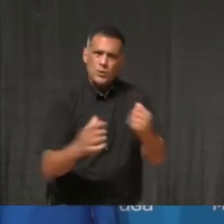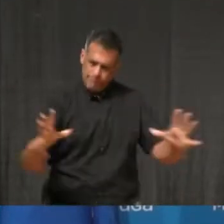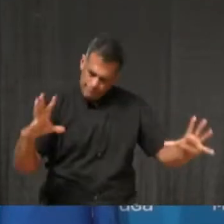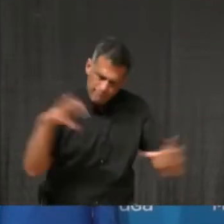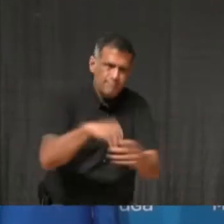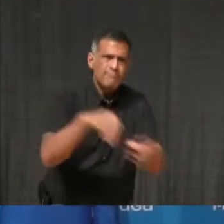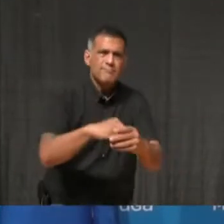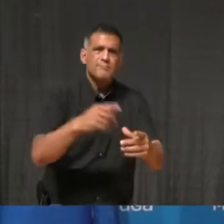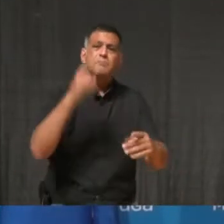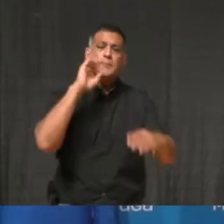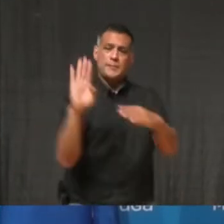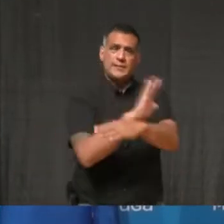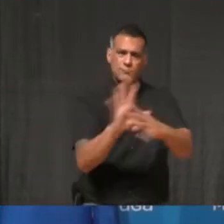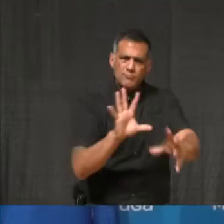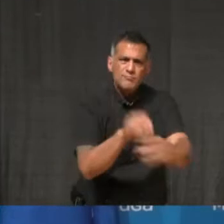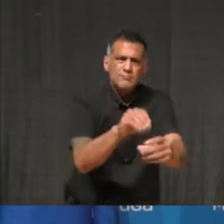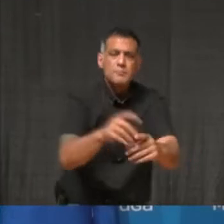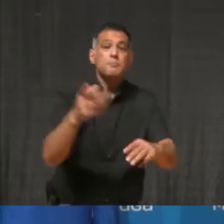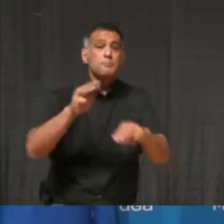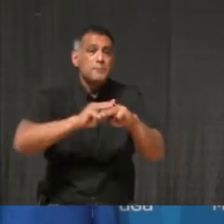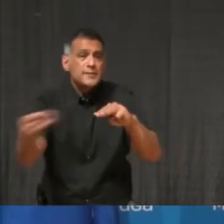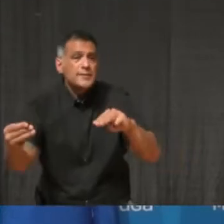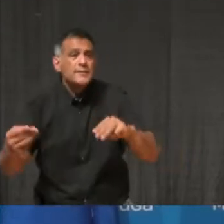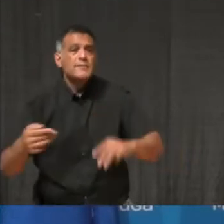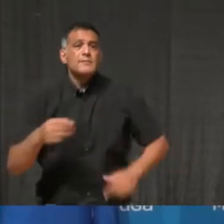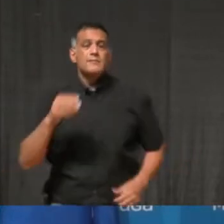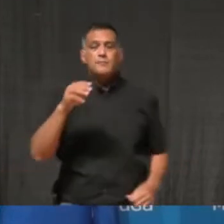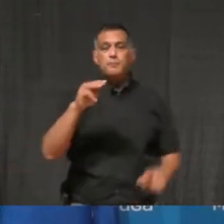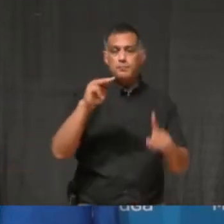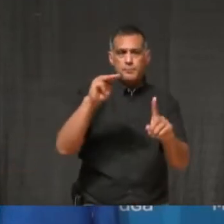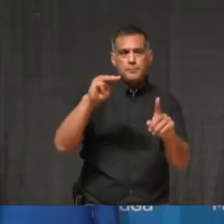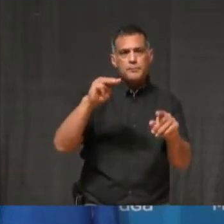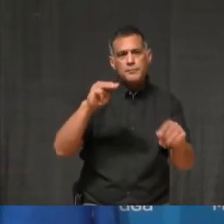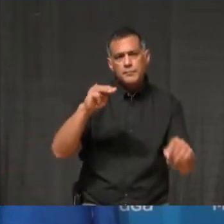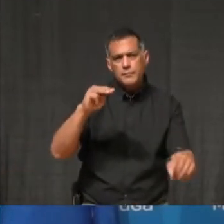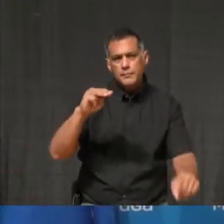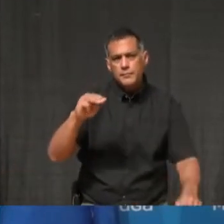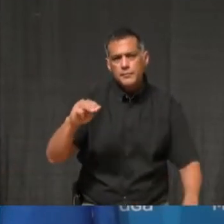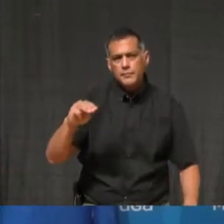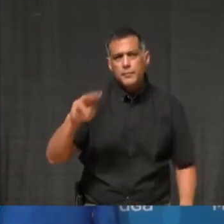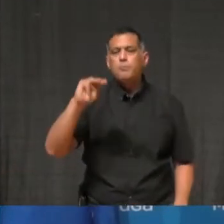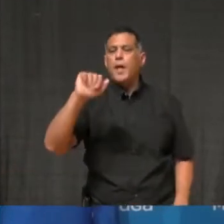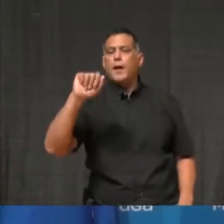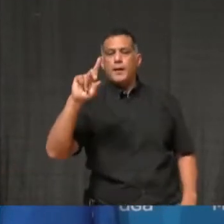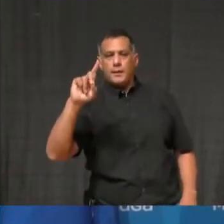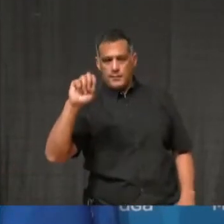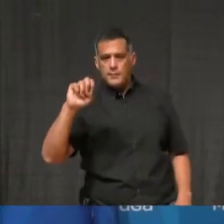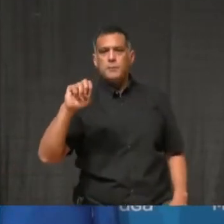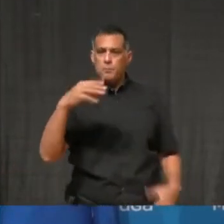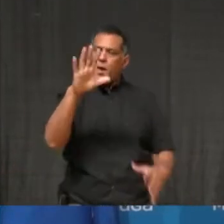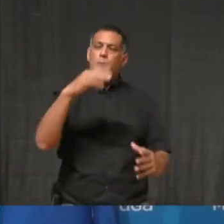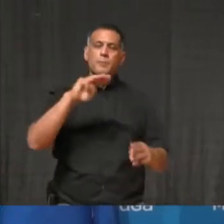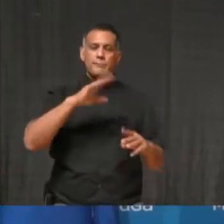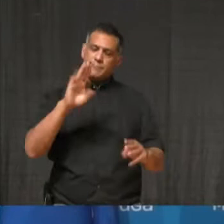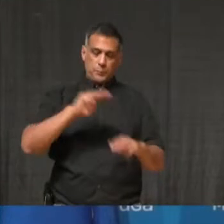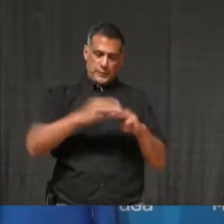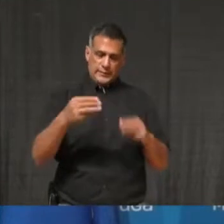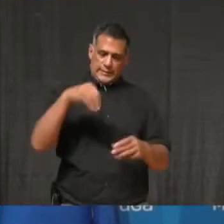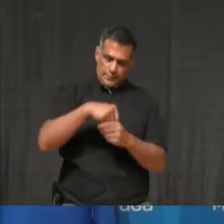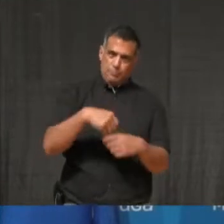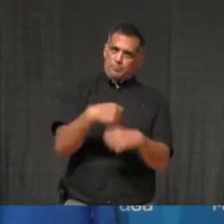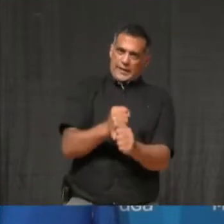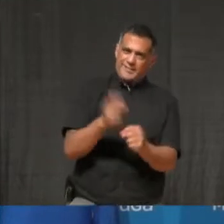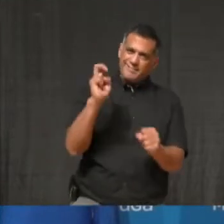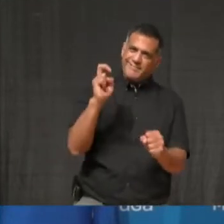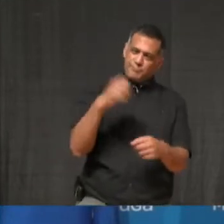Mississauga made when making your purchases this week. Visit that local coffee shop in your neighbourhood. Support Takeout Tuesdays.